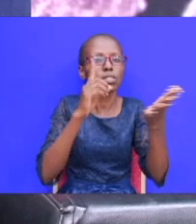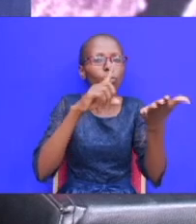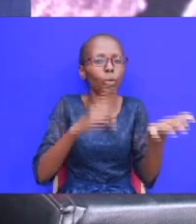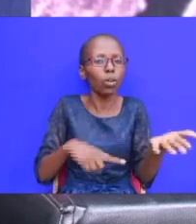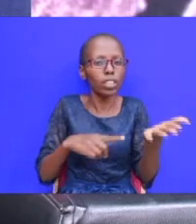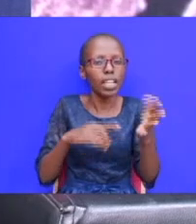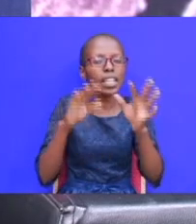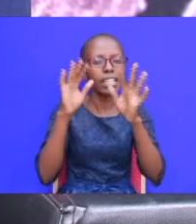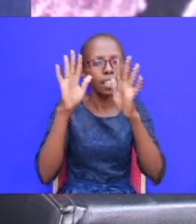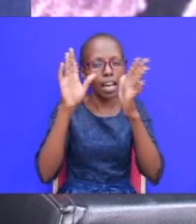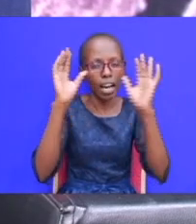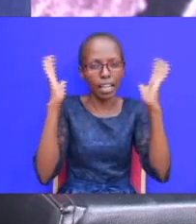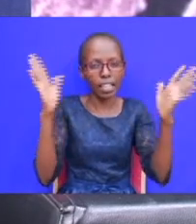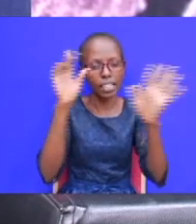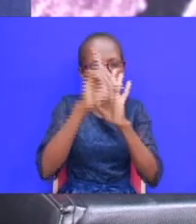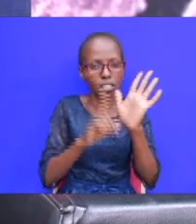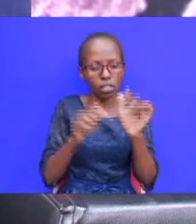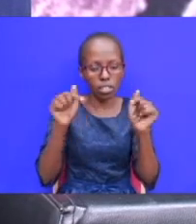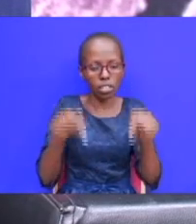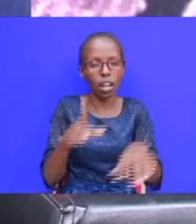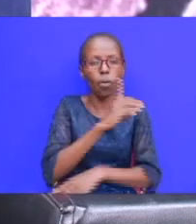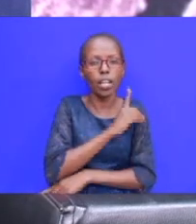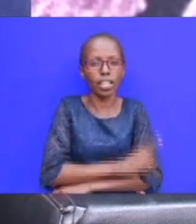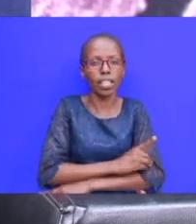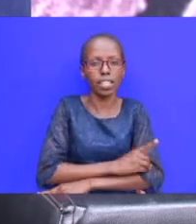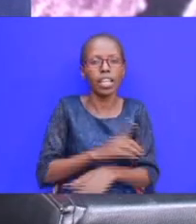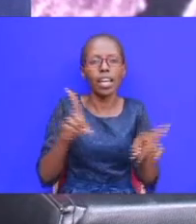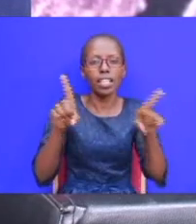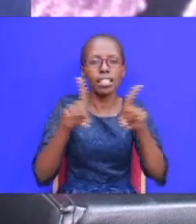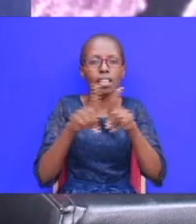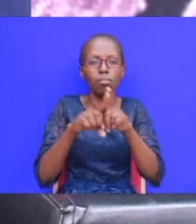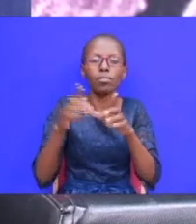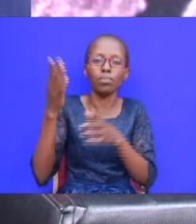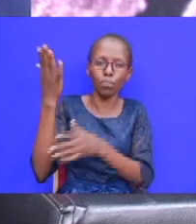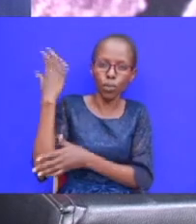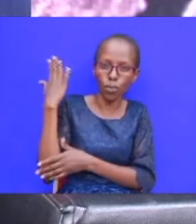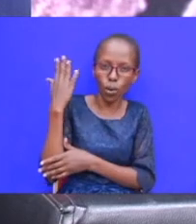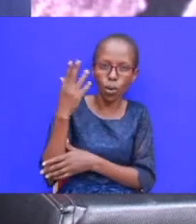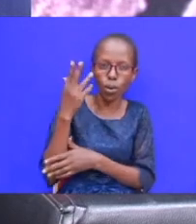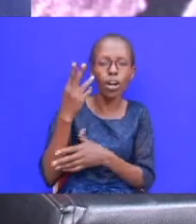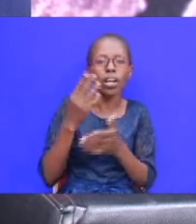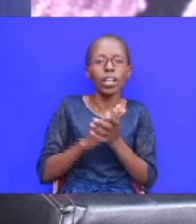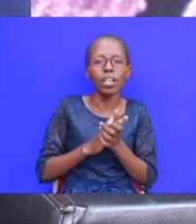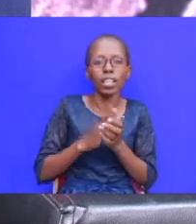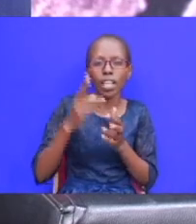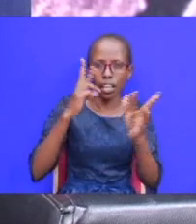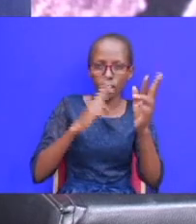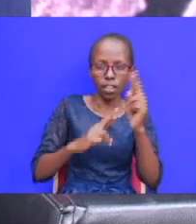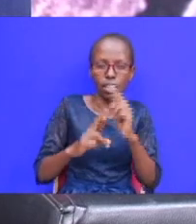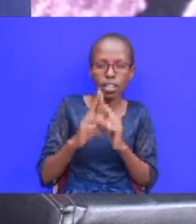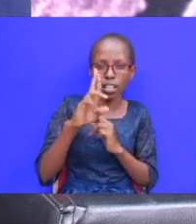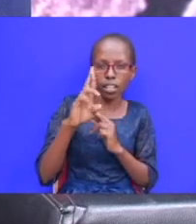lesson in our days as it was in his if